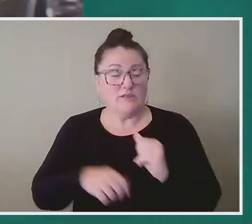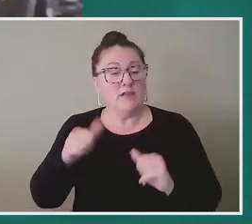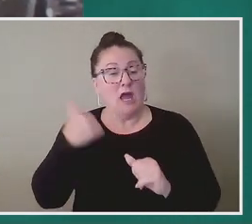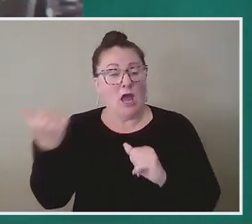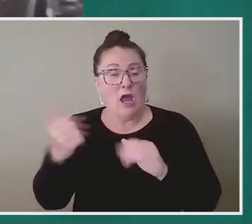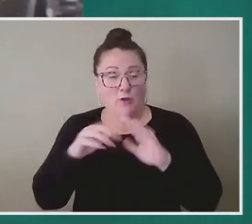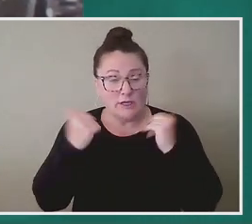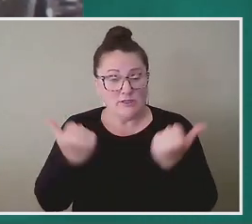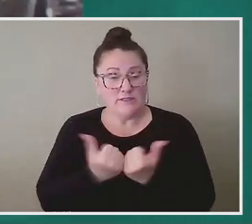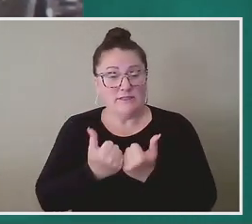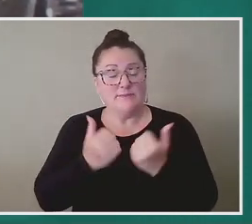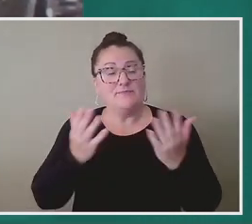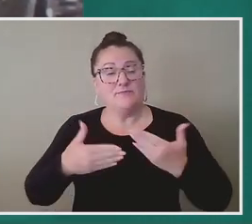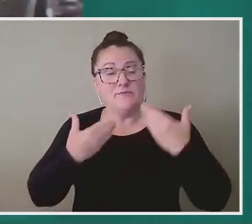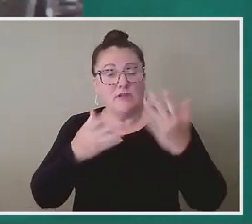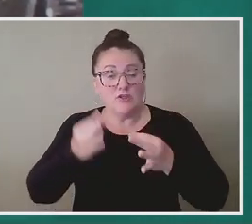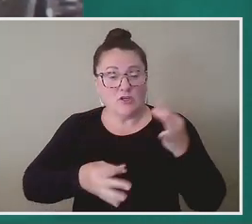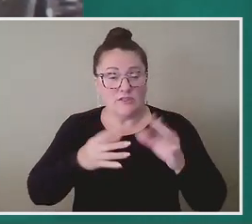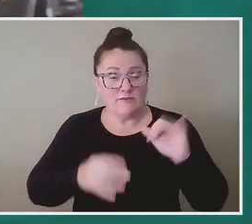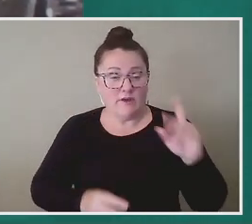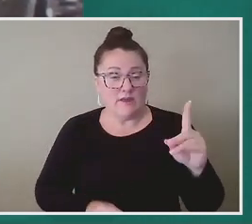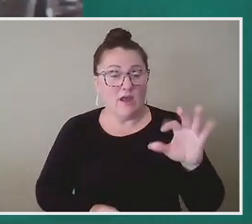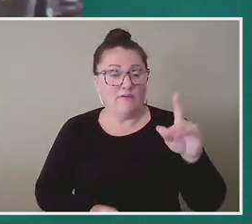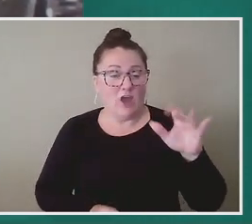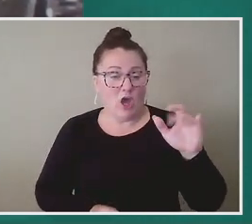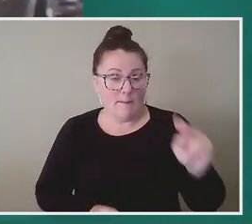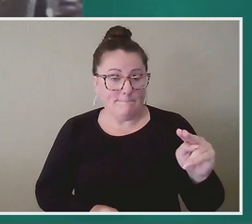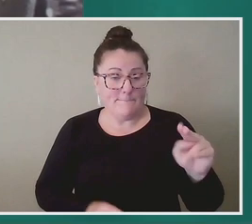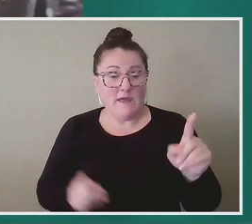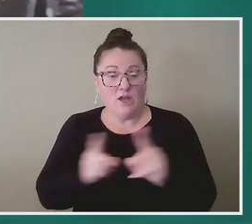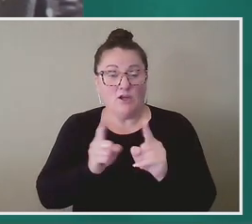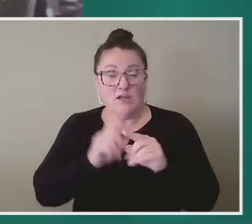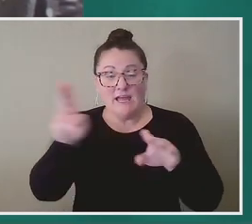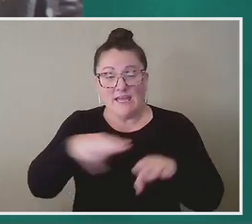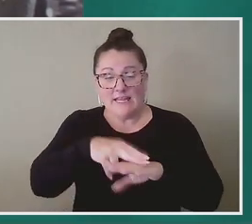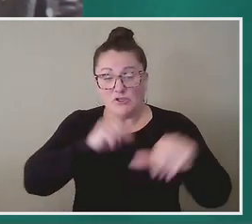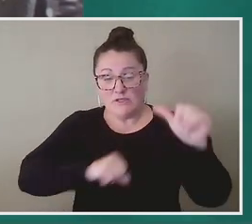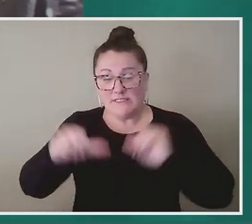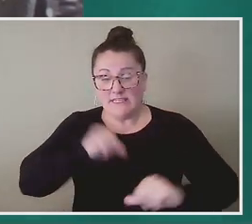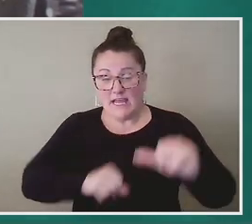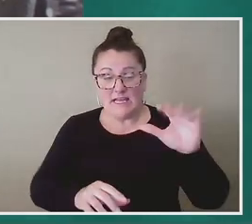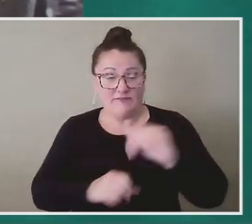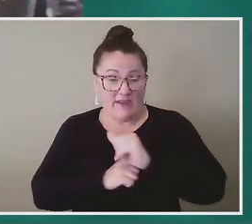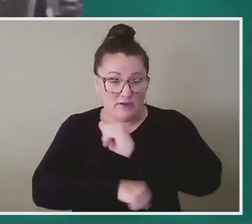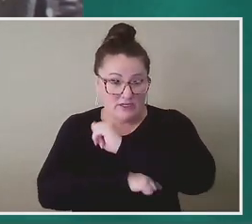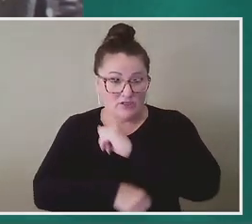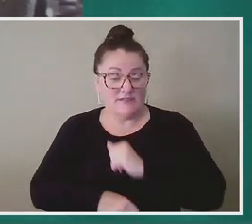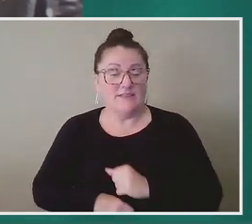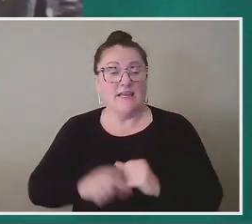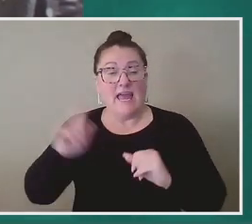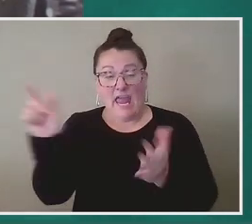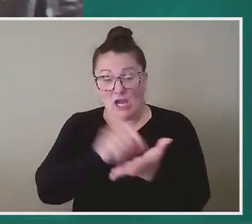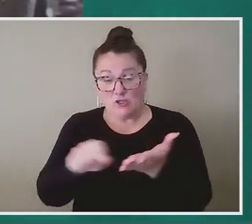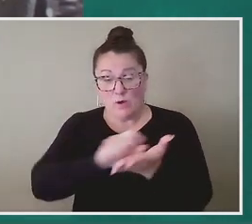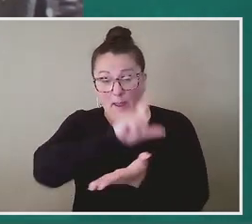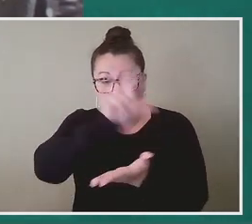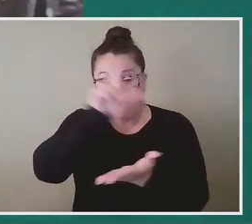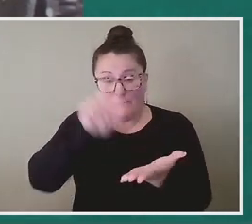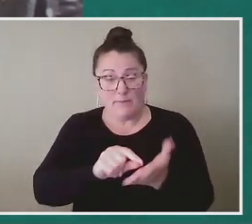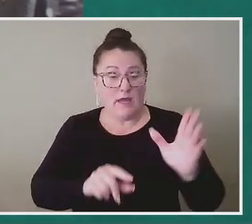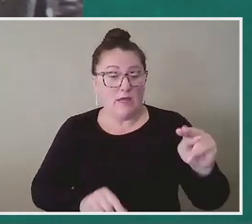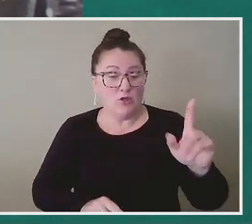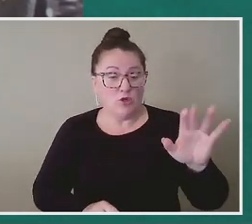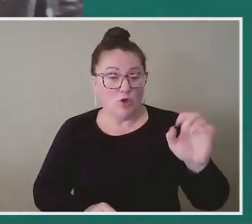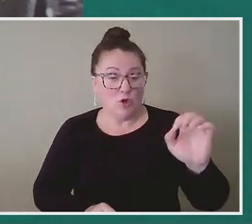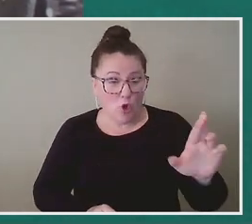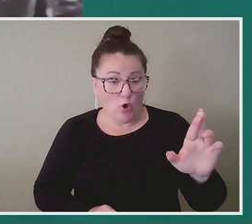Art for Justice Fund, Cave Canem, and the National Science Foundation. And his writing has been published in the New Yorker, New